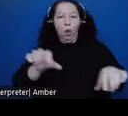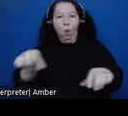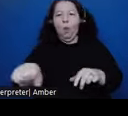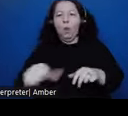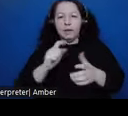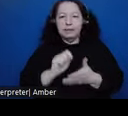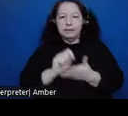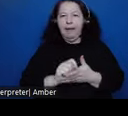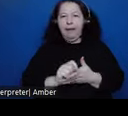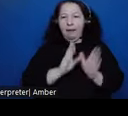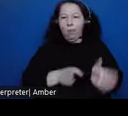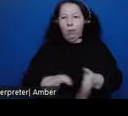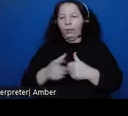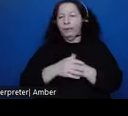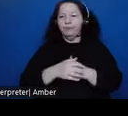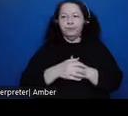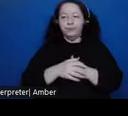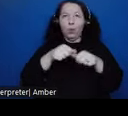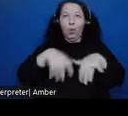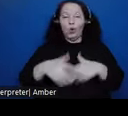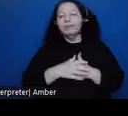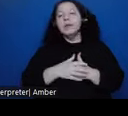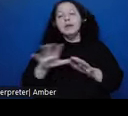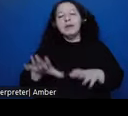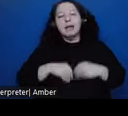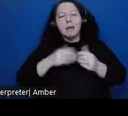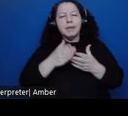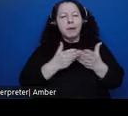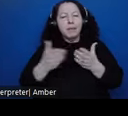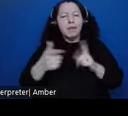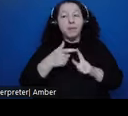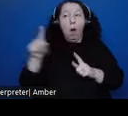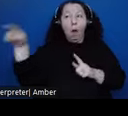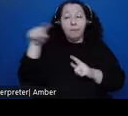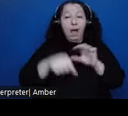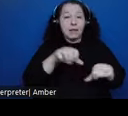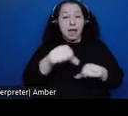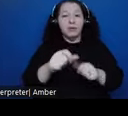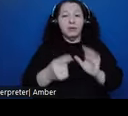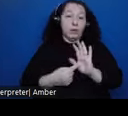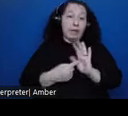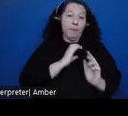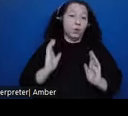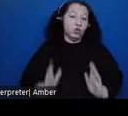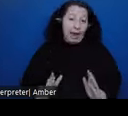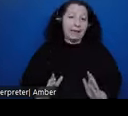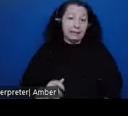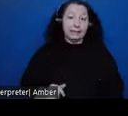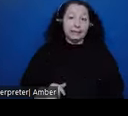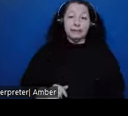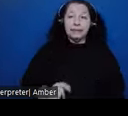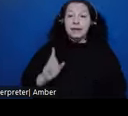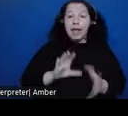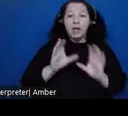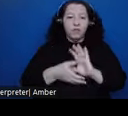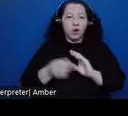They adopted certain things of the colonizers. For instance, Christianity, they converted relatively